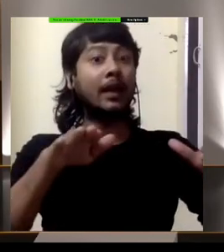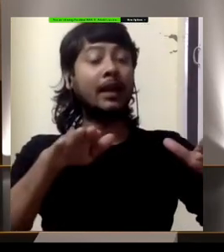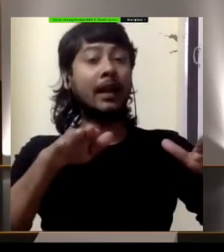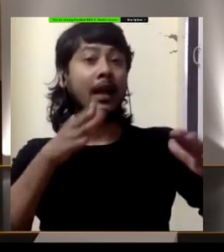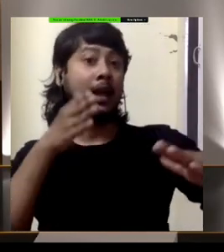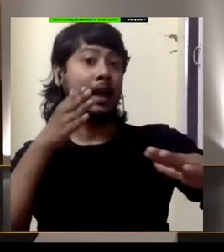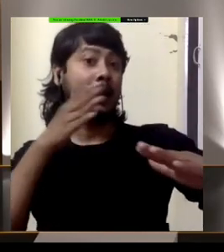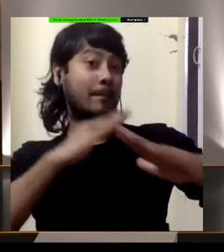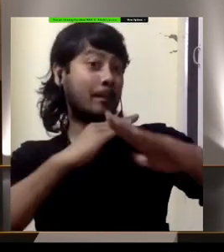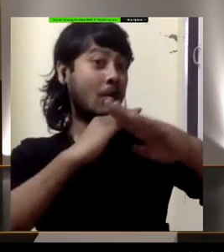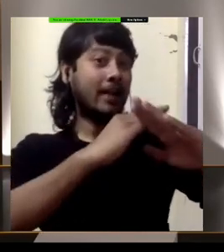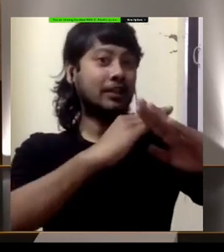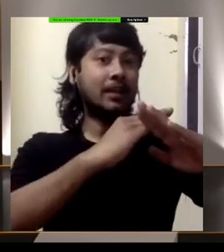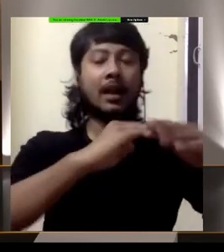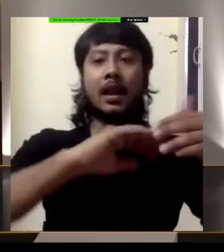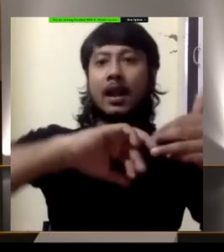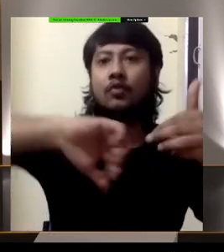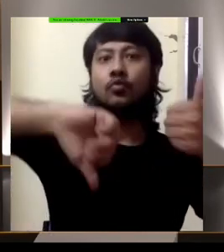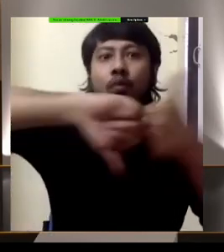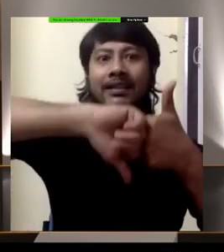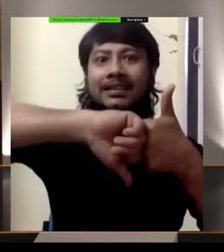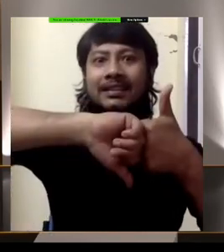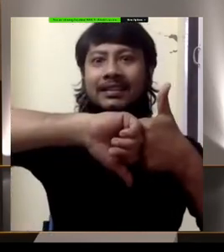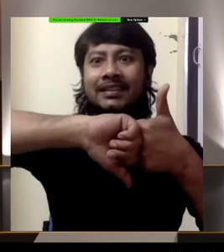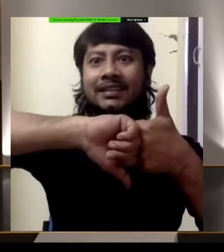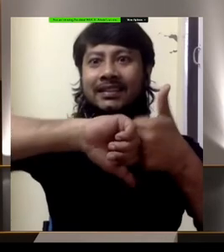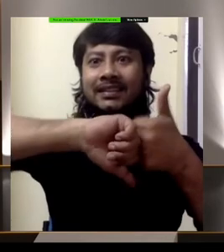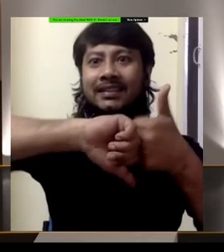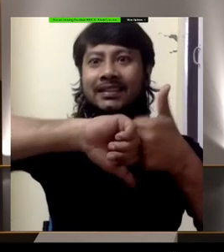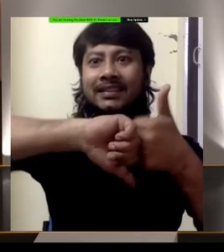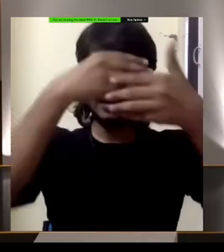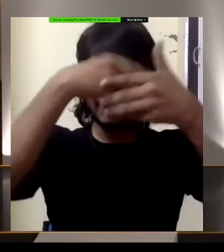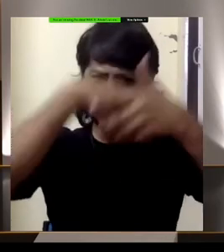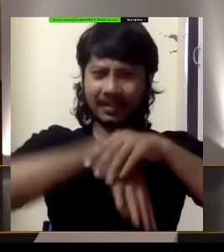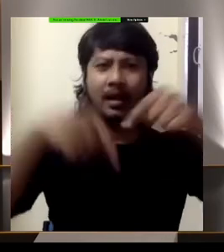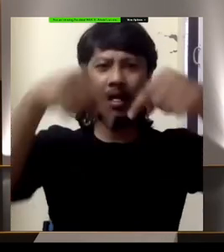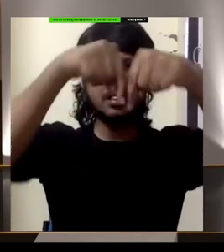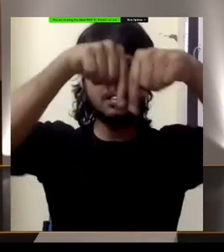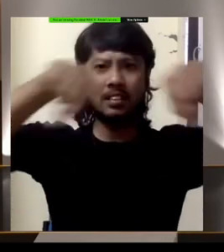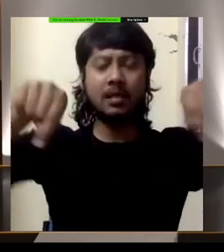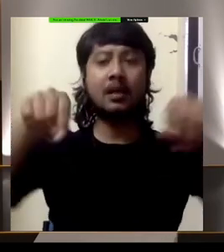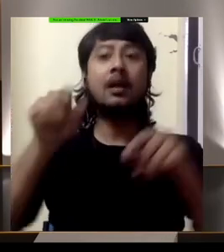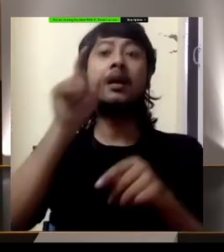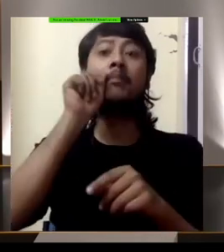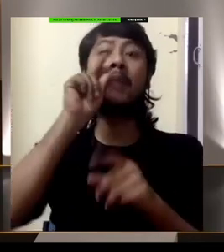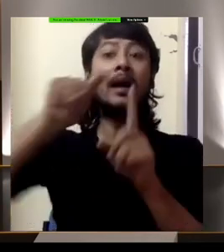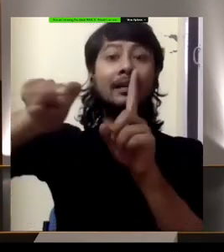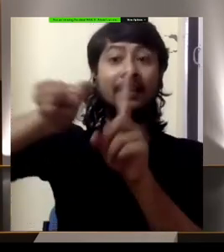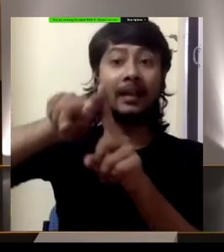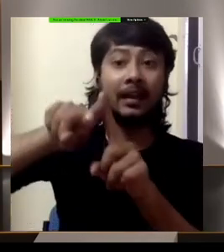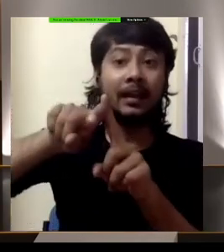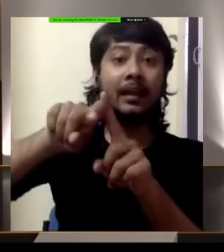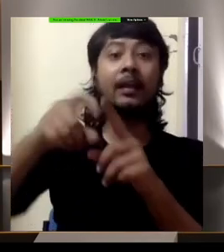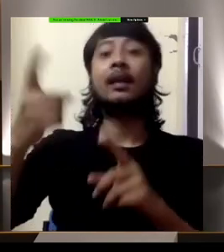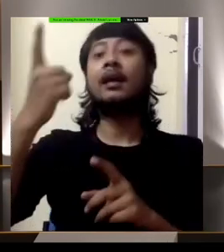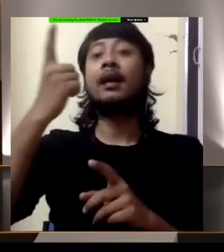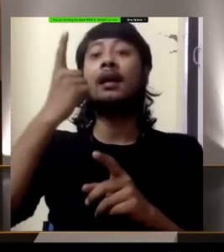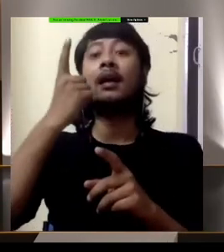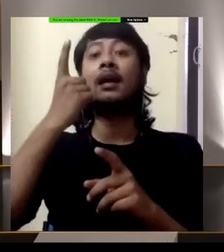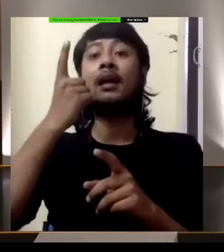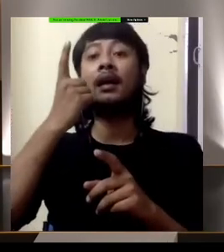And here again, you'll recall that both Kailash Ji and Neha referred to the whole